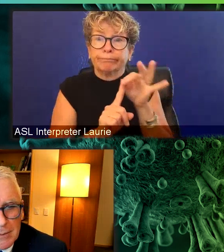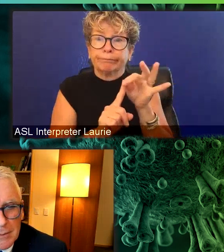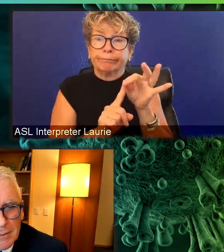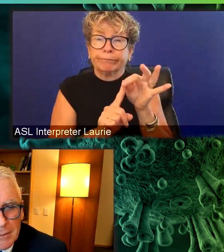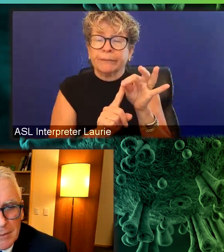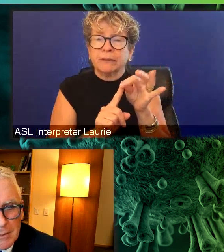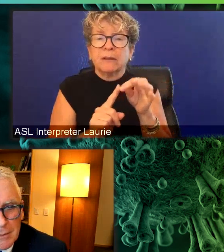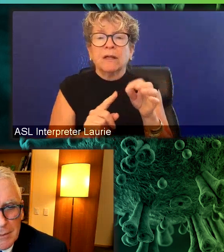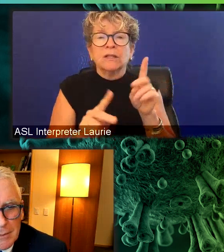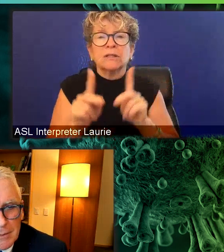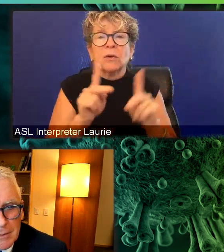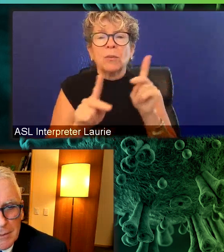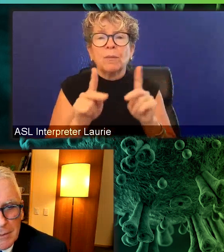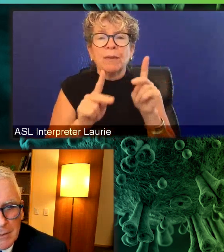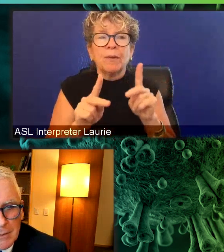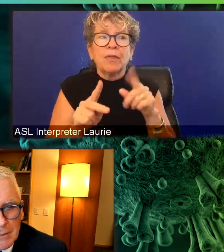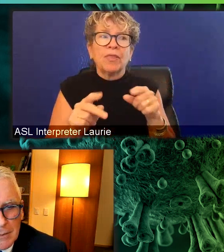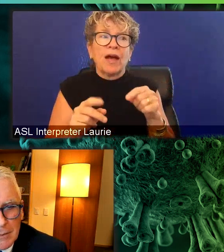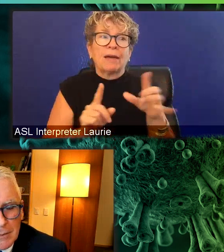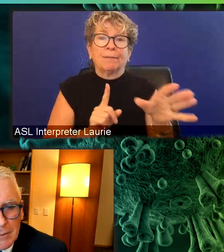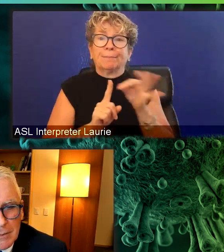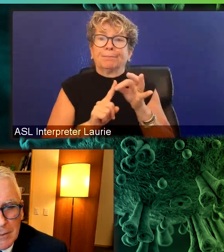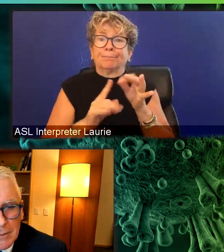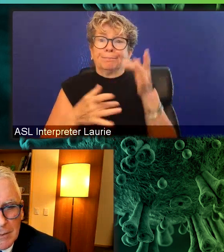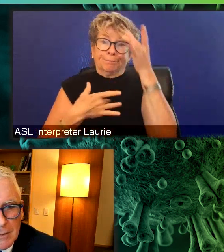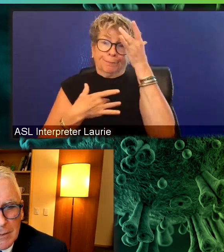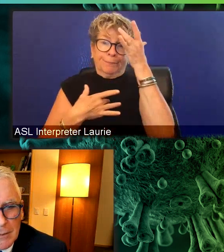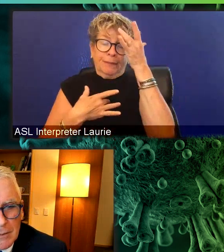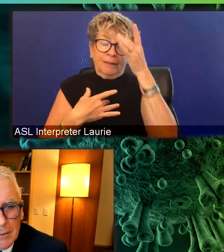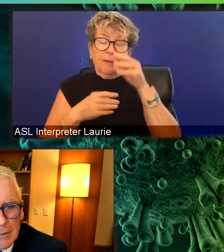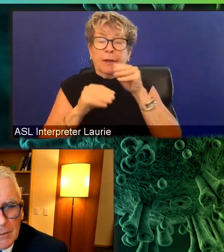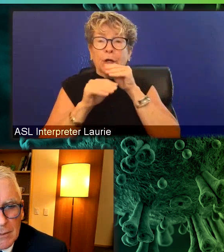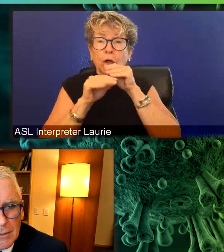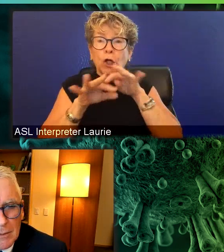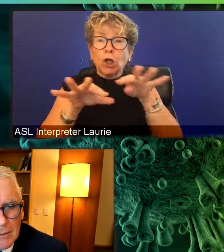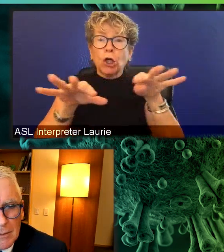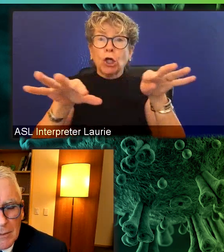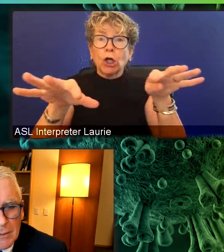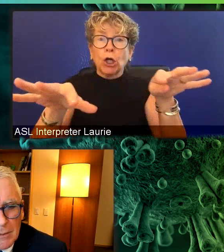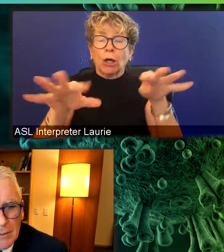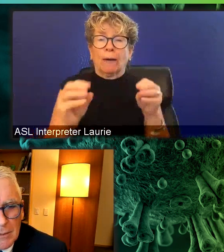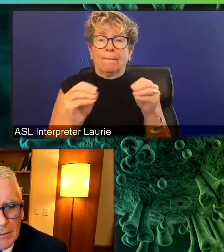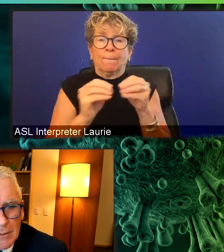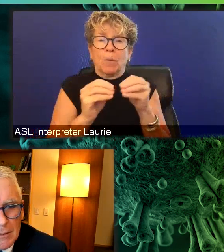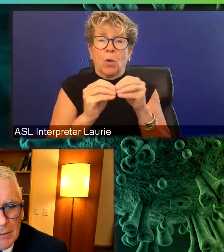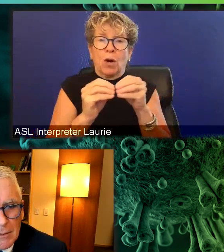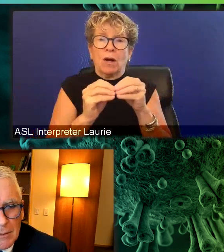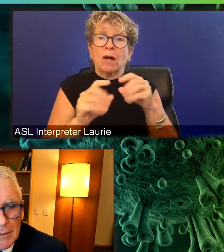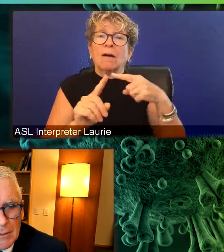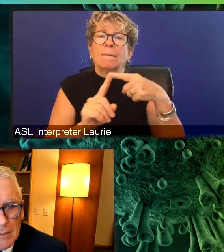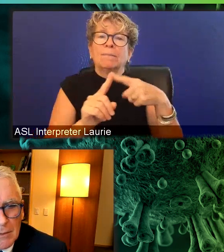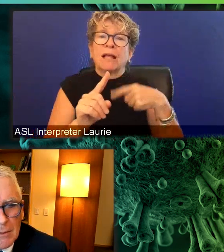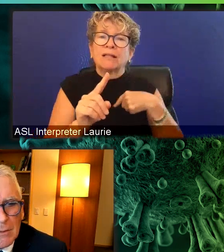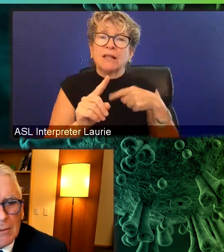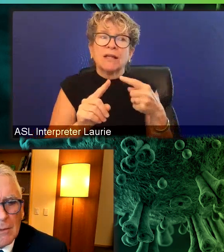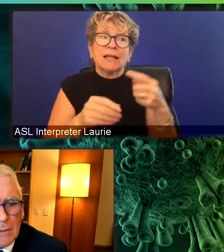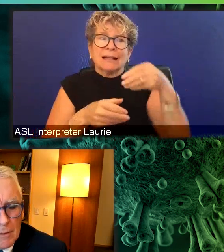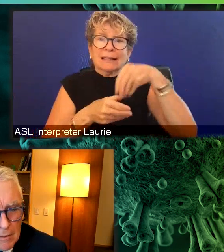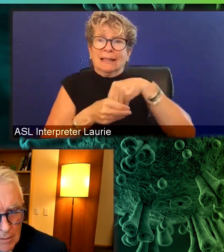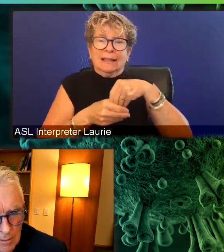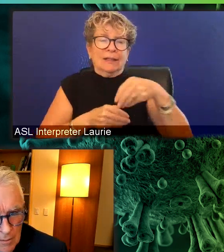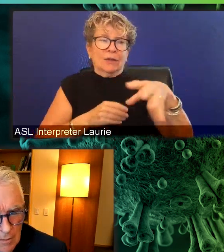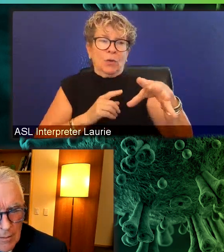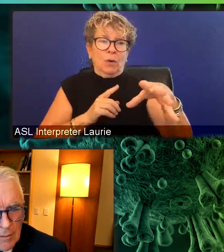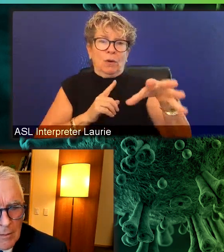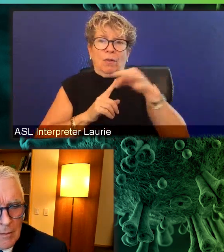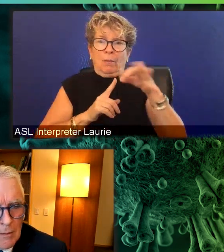will be breathing out more virus, um, than people not. And it also tends to ramp to higher viral loads more quickly. So you're more, you're more contagious